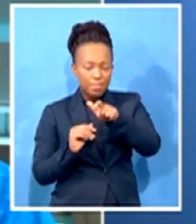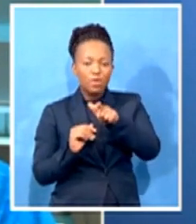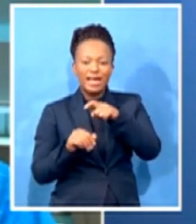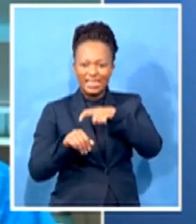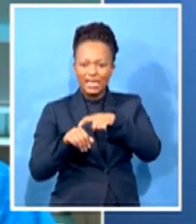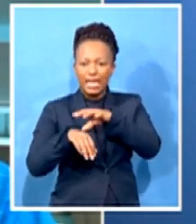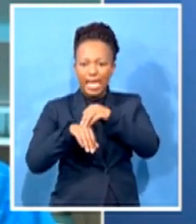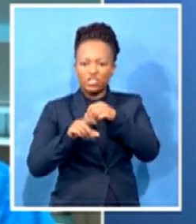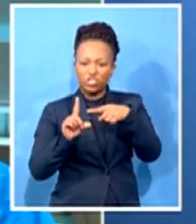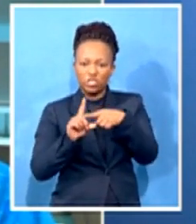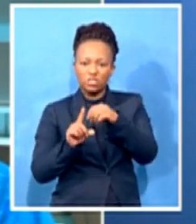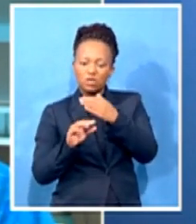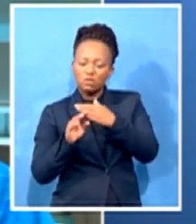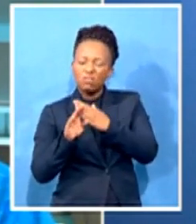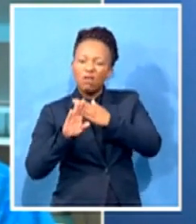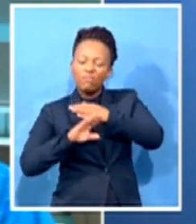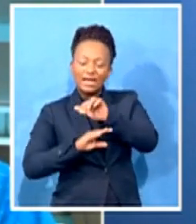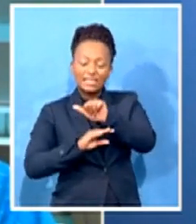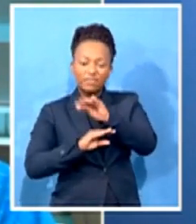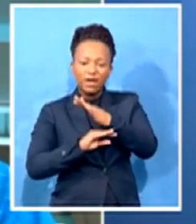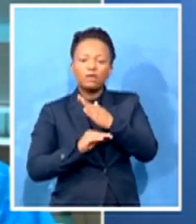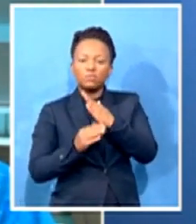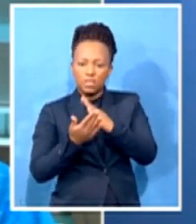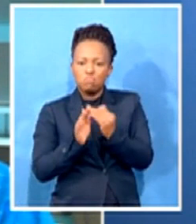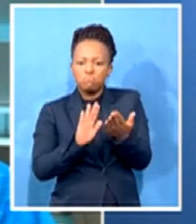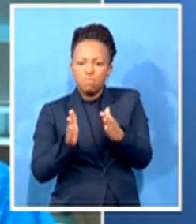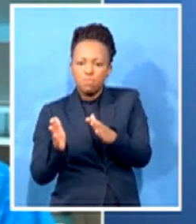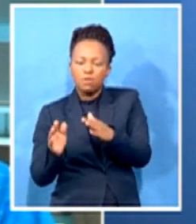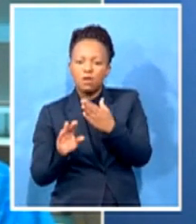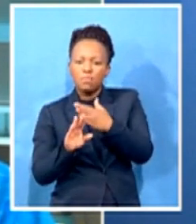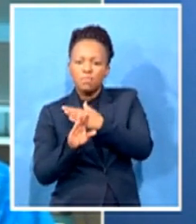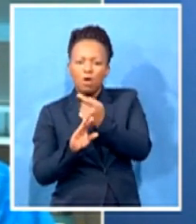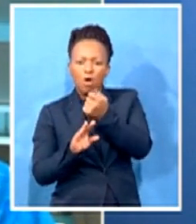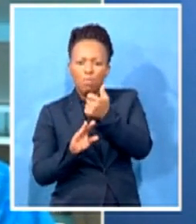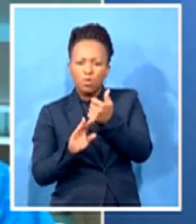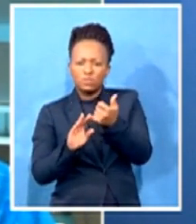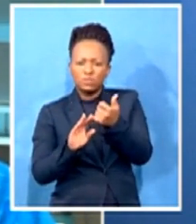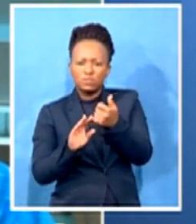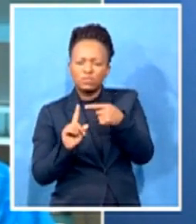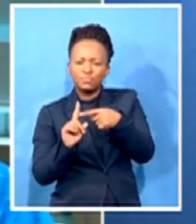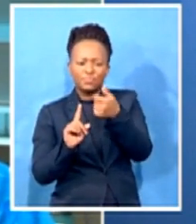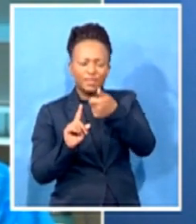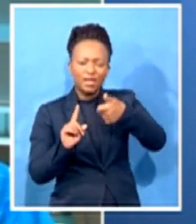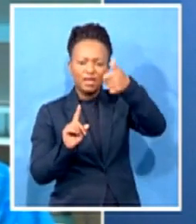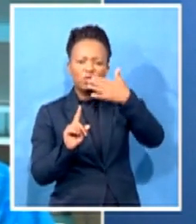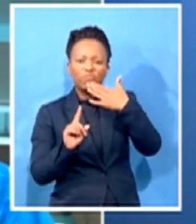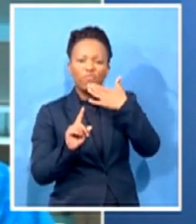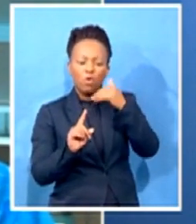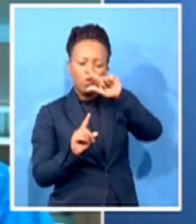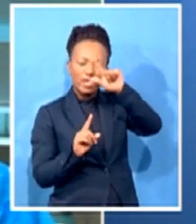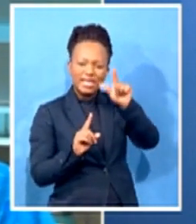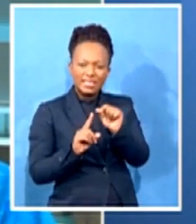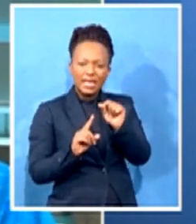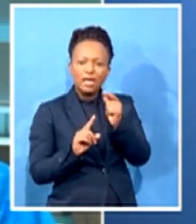It nearly killed Berlusconi, the former head of Italy. And as your correspondent, Sophie